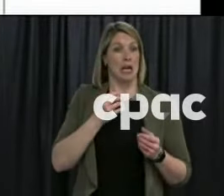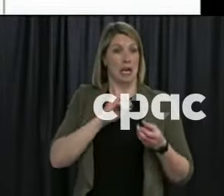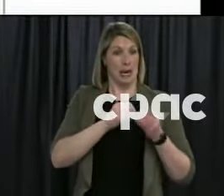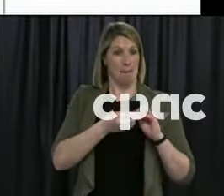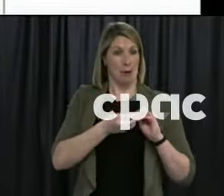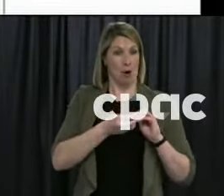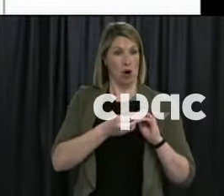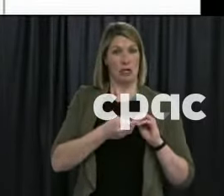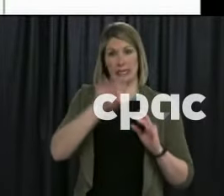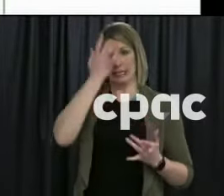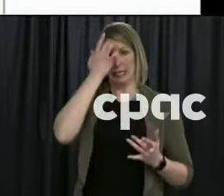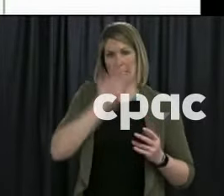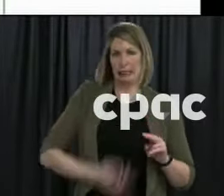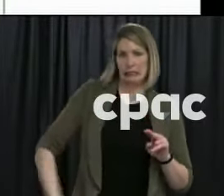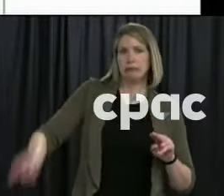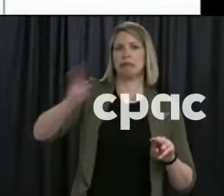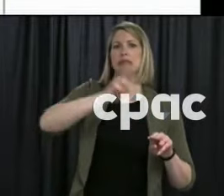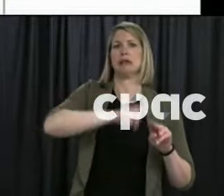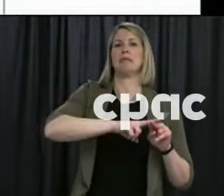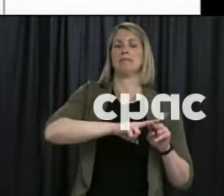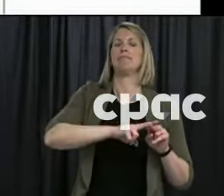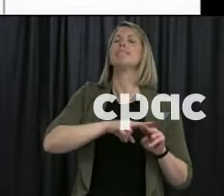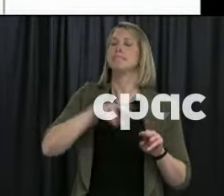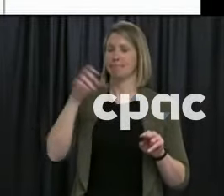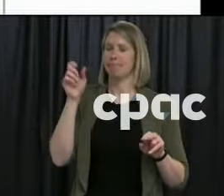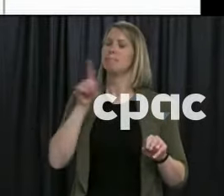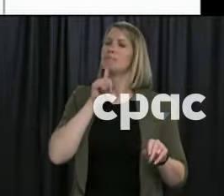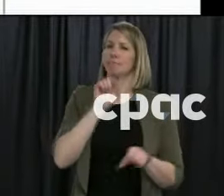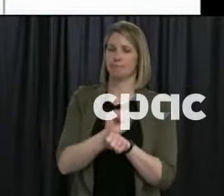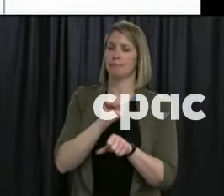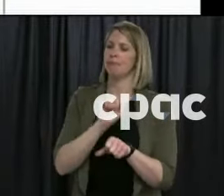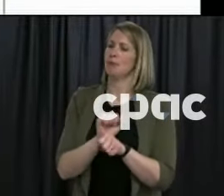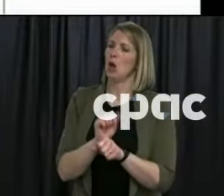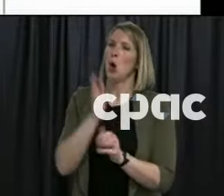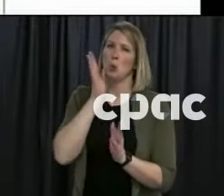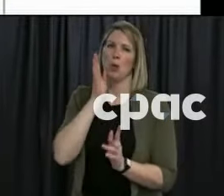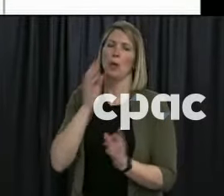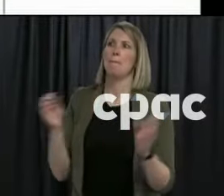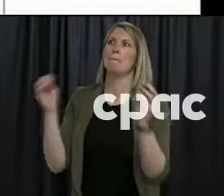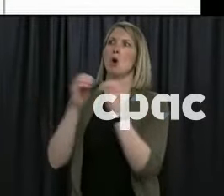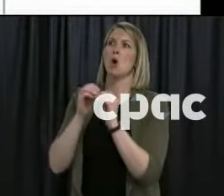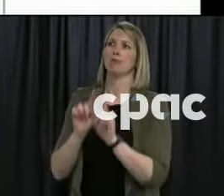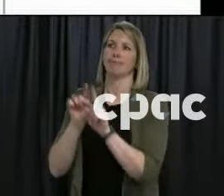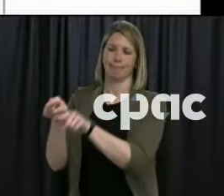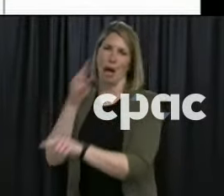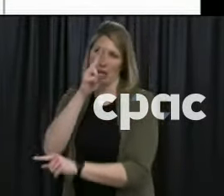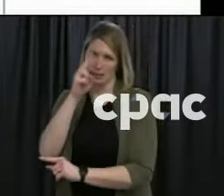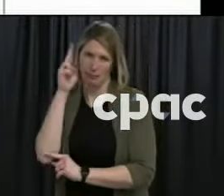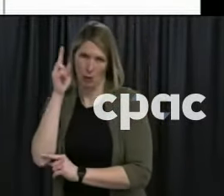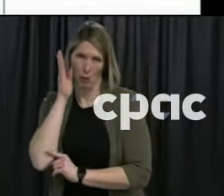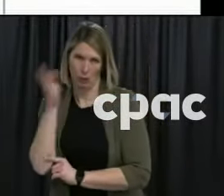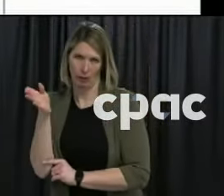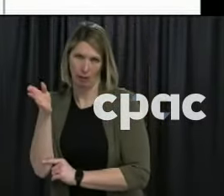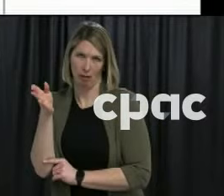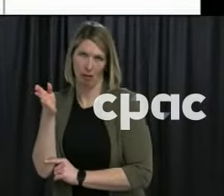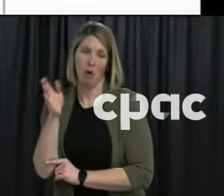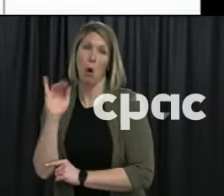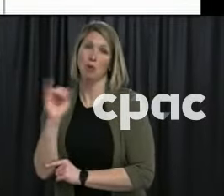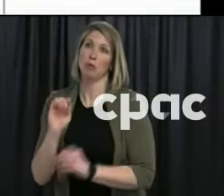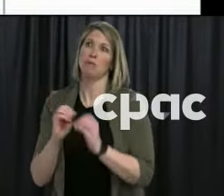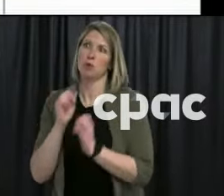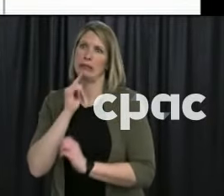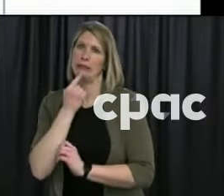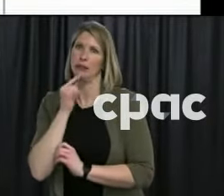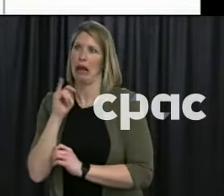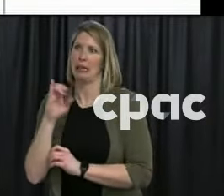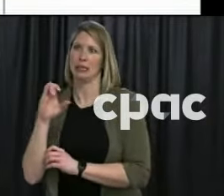hospitalizations and some of the people that will be hospitalized will end up in the ICU. So this was for our first outbreak and this was for our second.